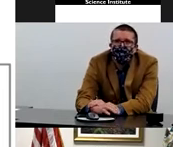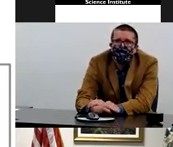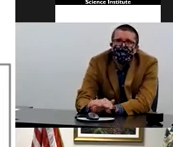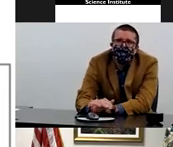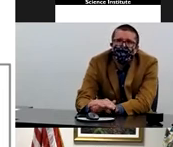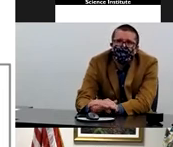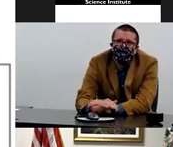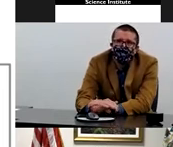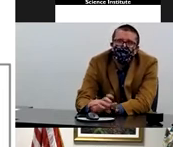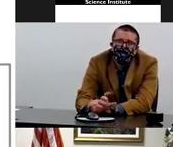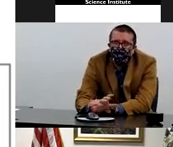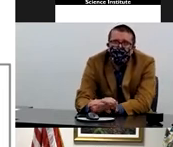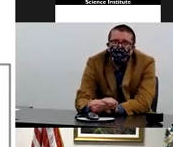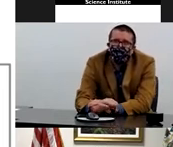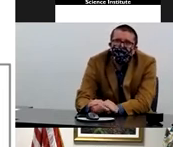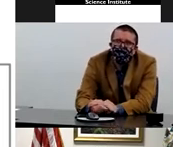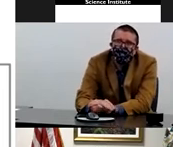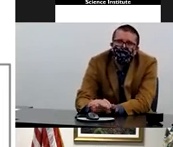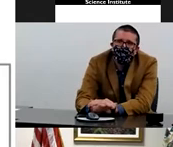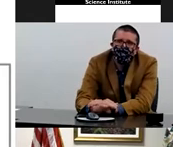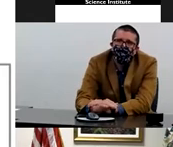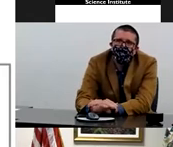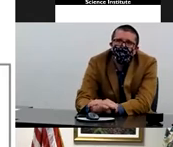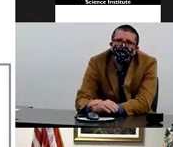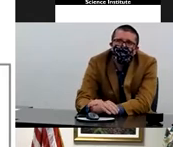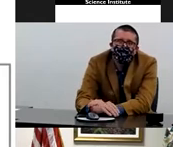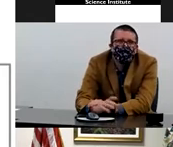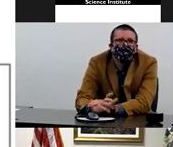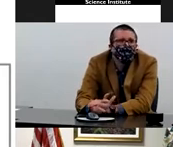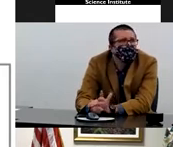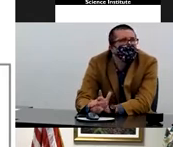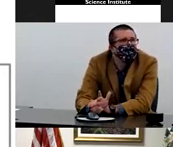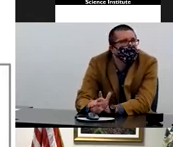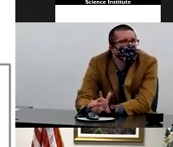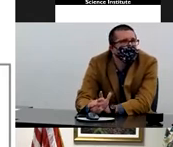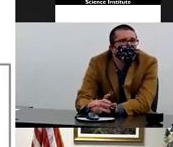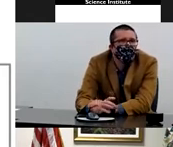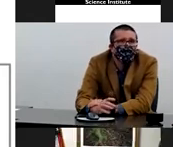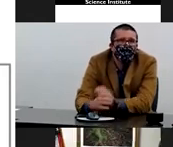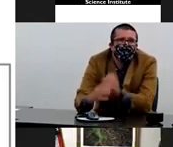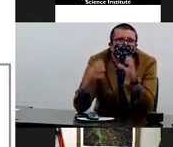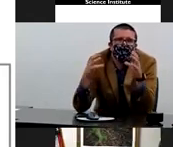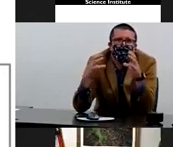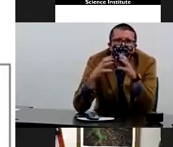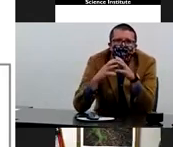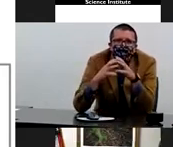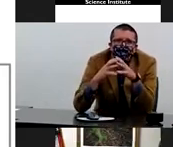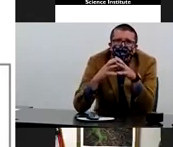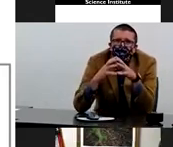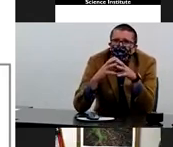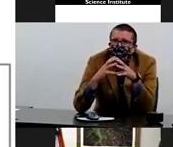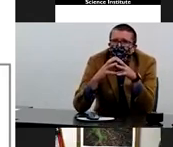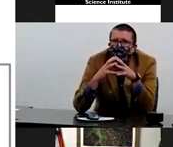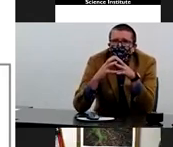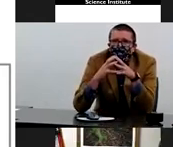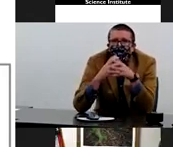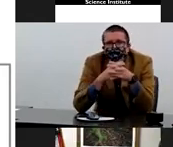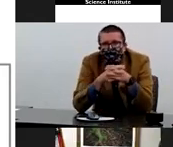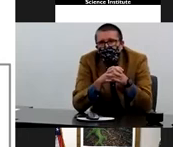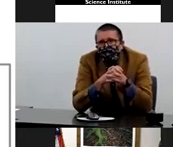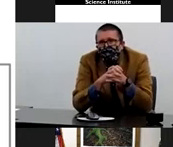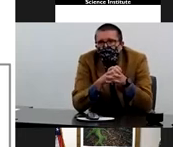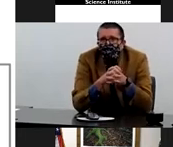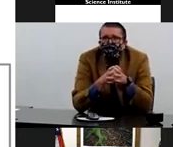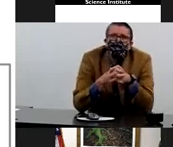receptor is a region, or within the spike rather, is a region called the receptor binding domain. And that's what physically interacts between the two.